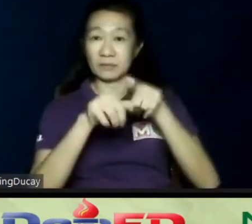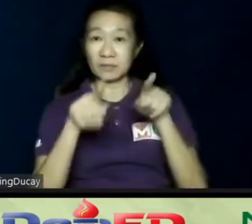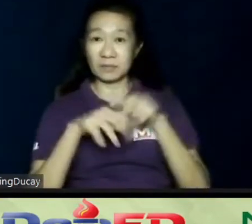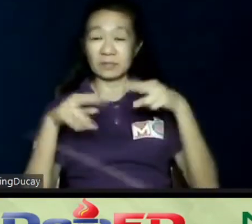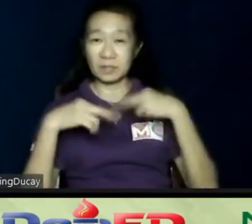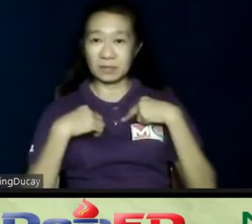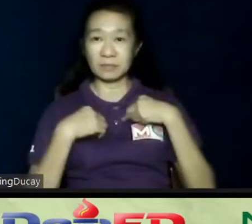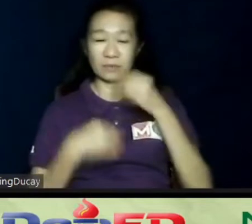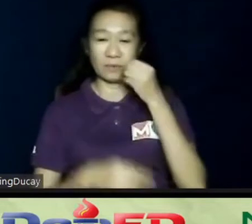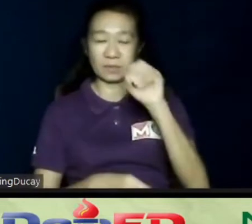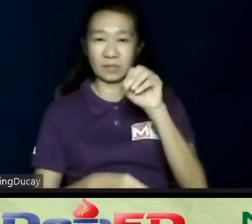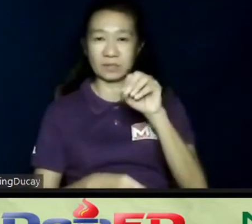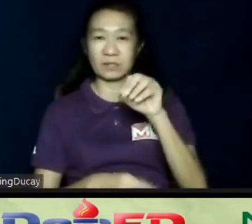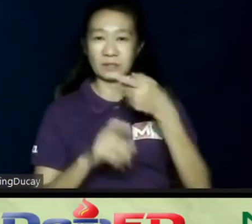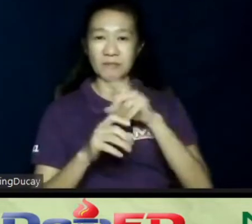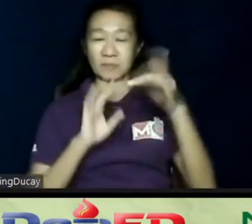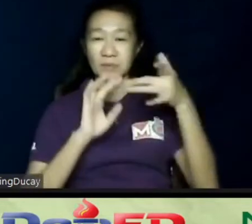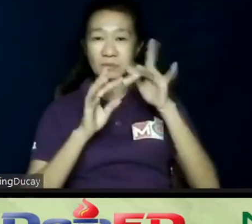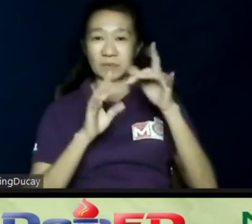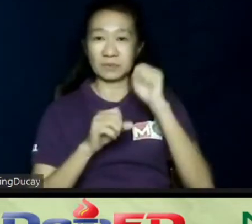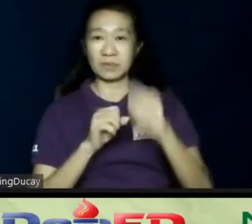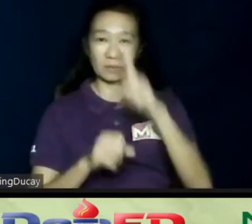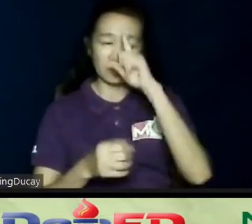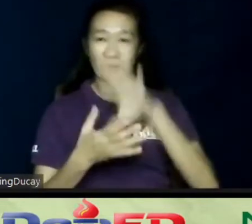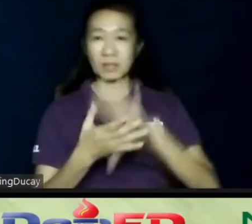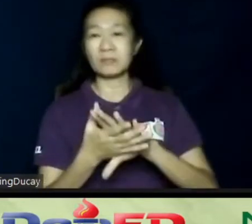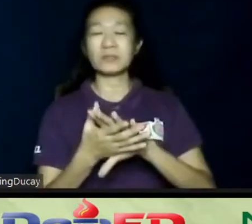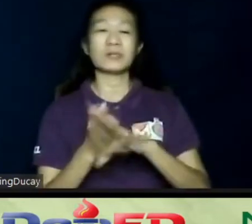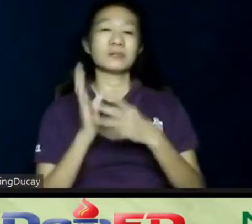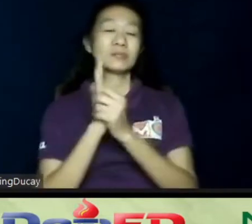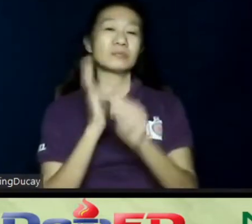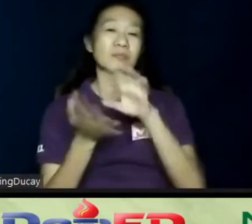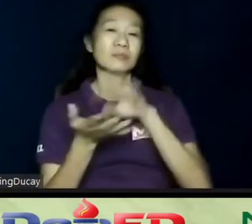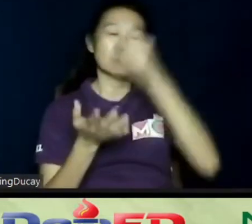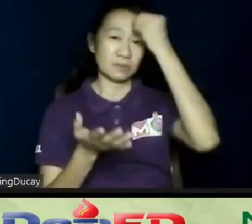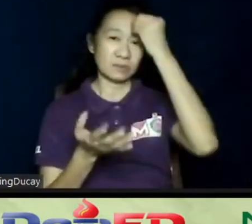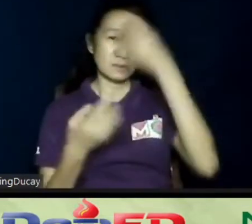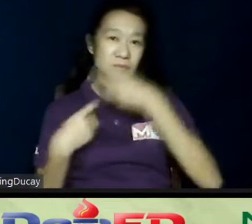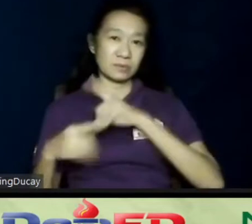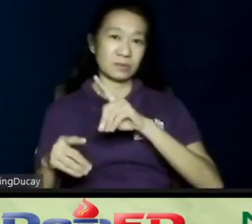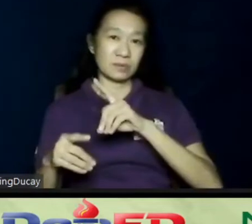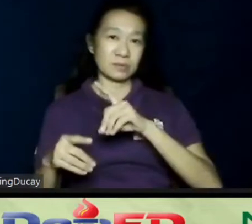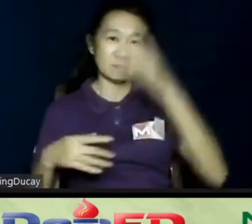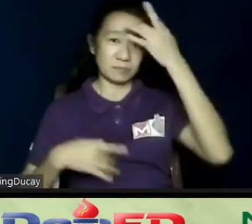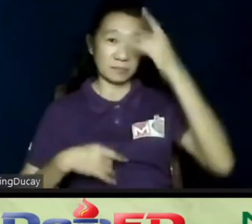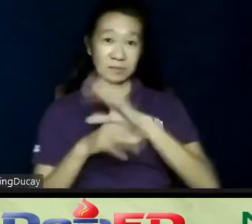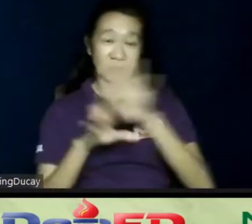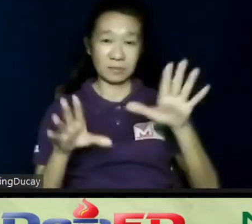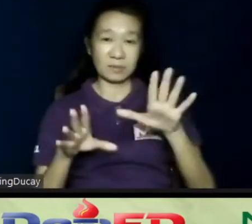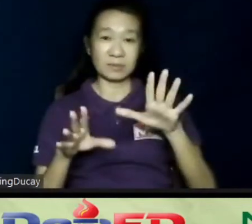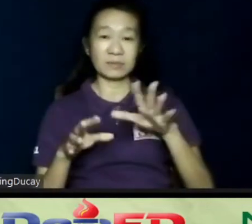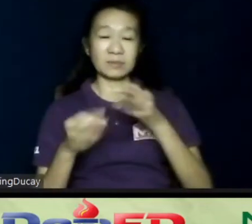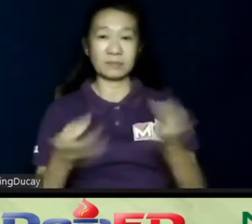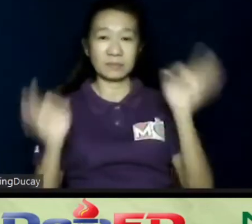orders online. And also, I believe these skills that they've learned during this pandemic will stay relevant even